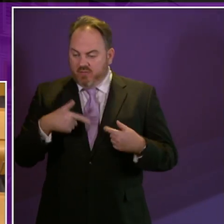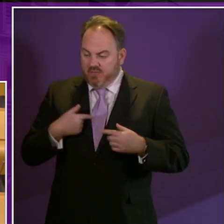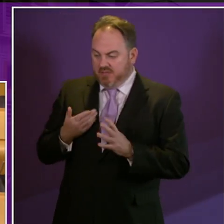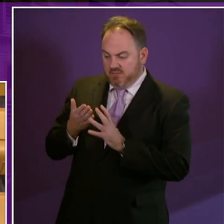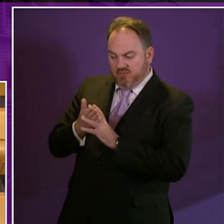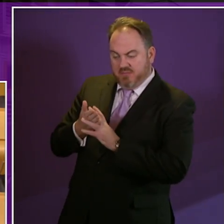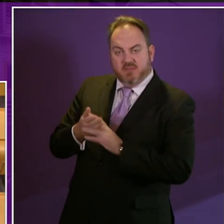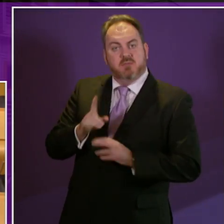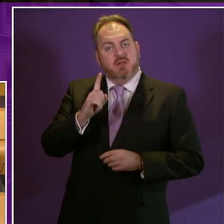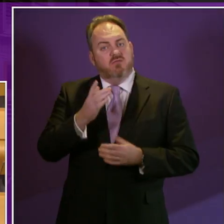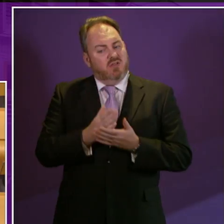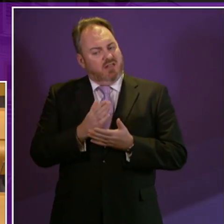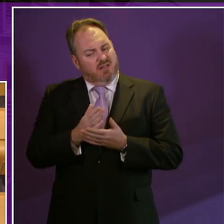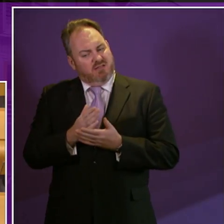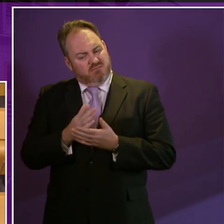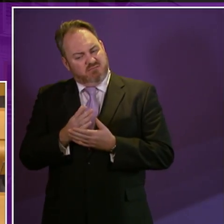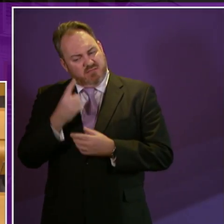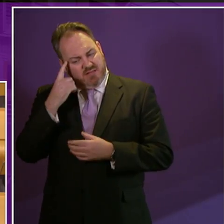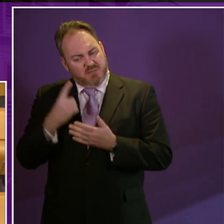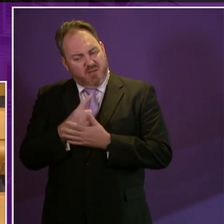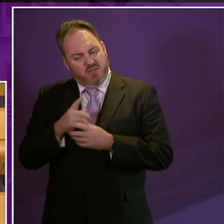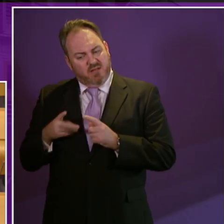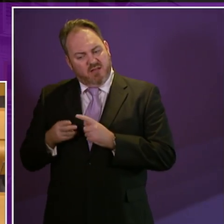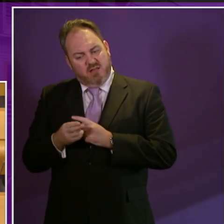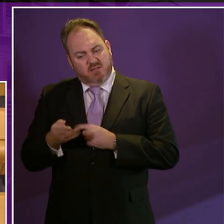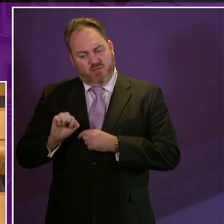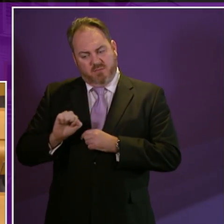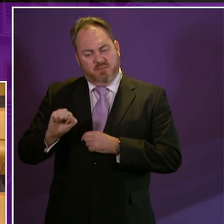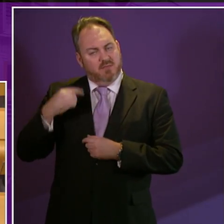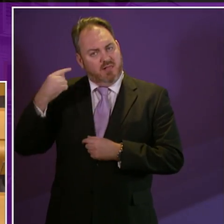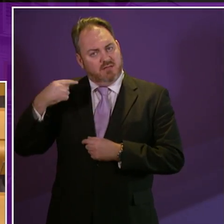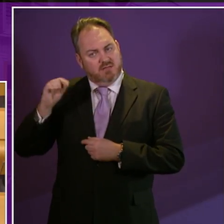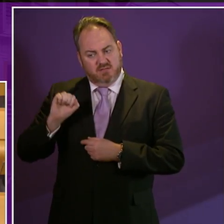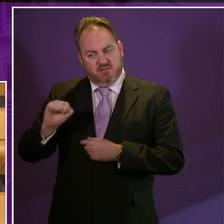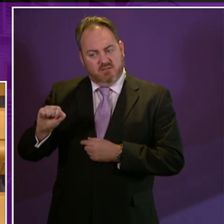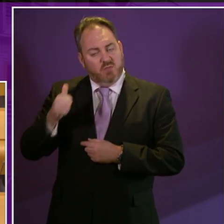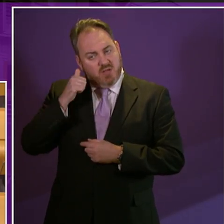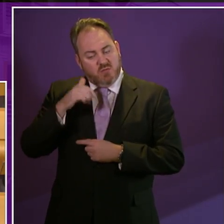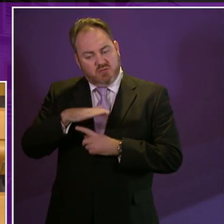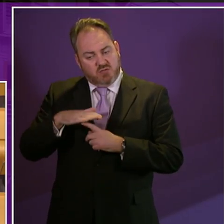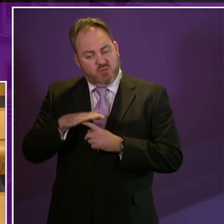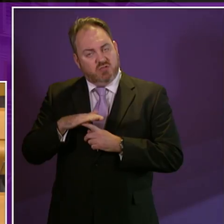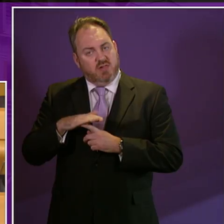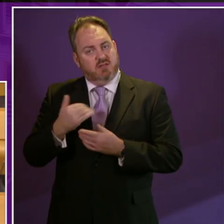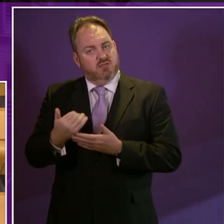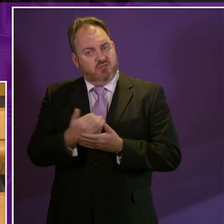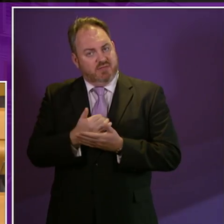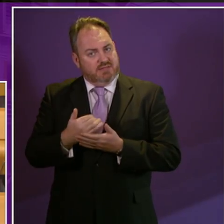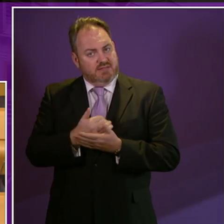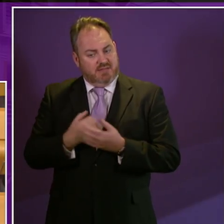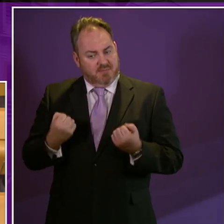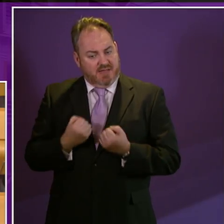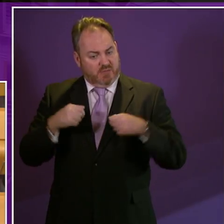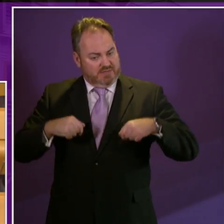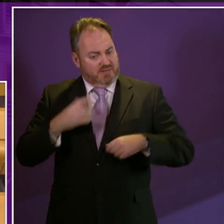in terms of in terms of the cuts that are coming from Westminster the fact is that as well as having social security powers in this parliament we have other powers